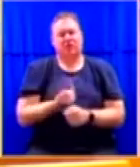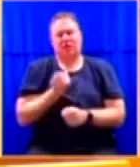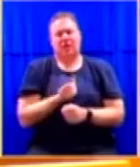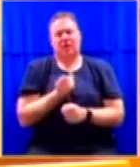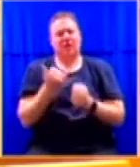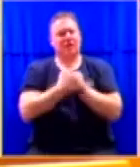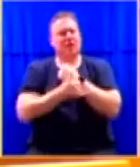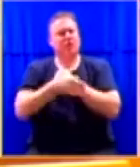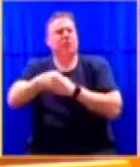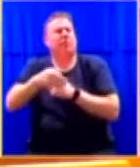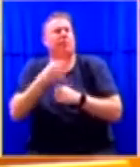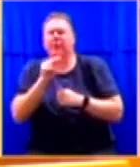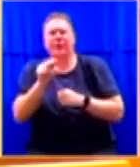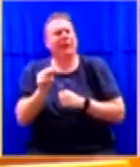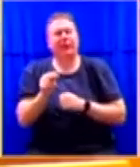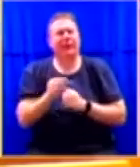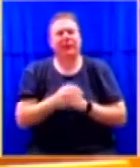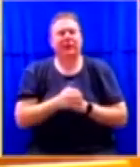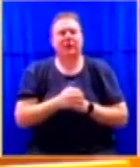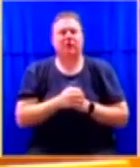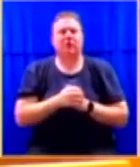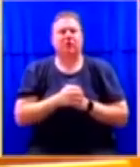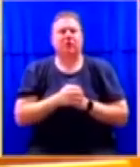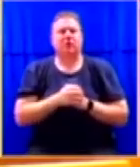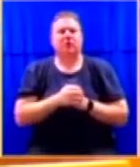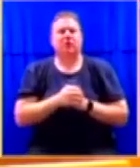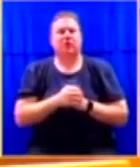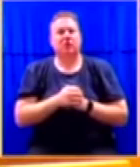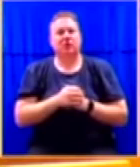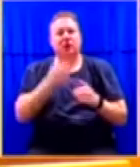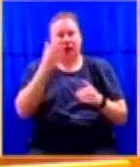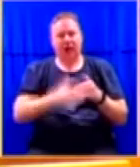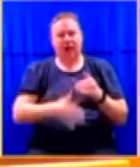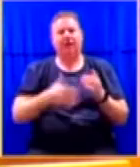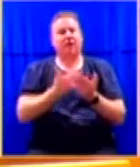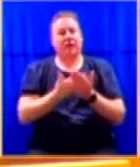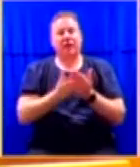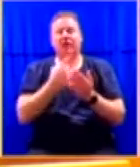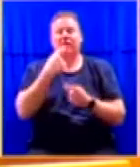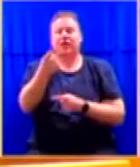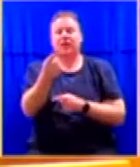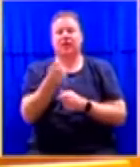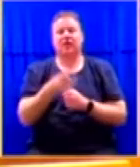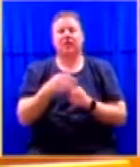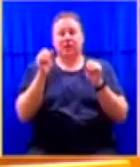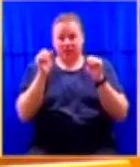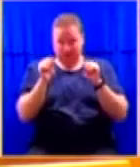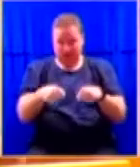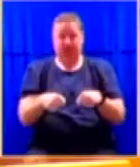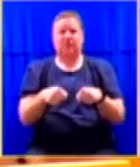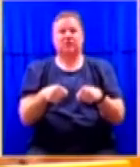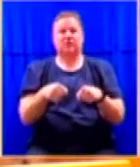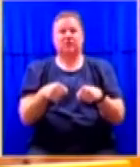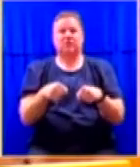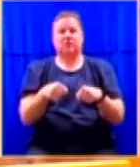These are things that we will do. So, in the end, I would be able to say to you, yes, they have not been